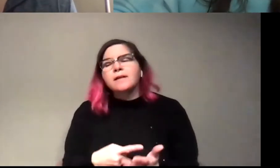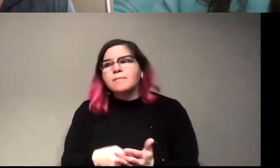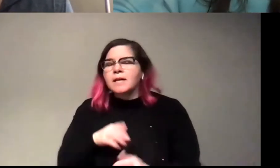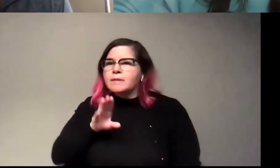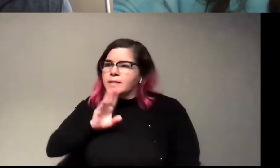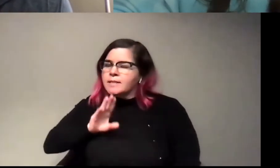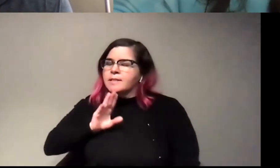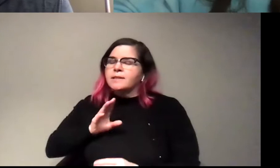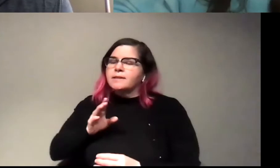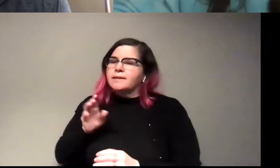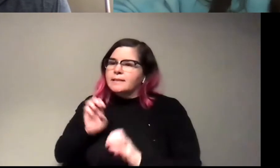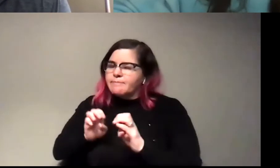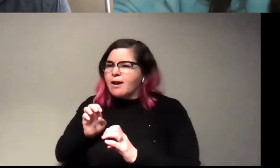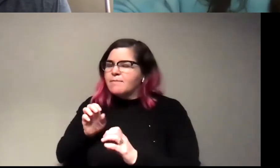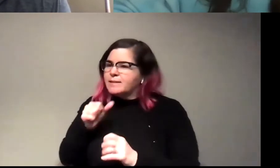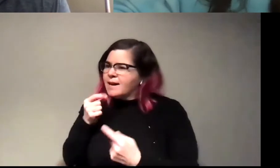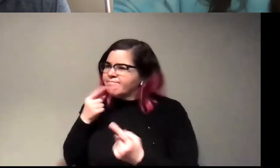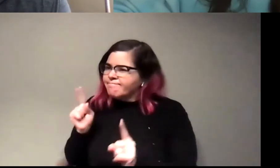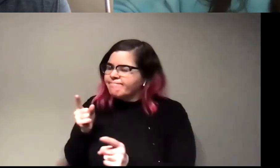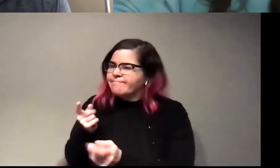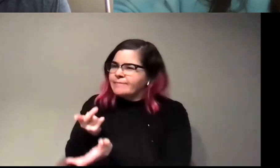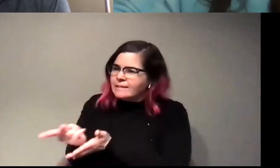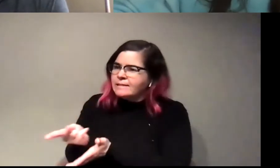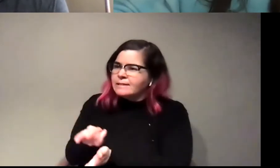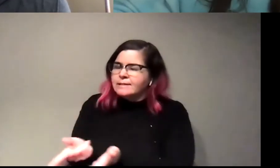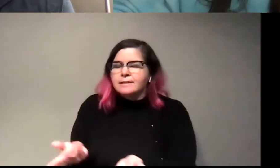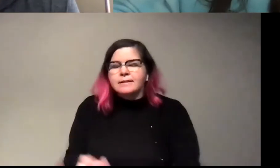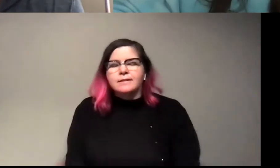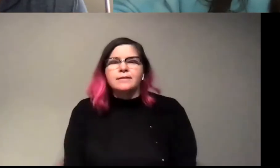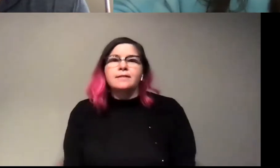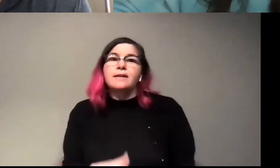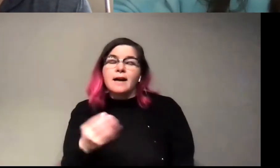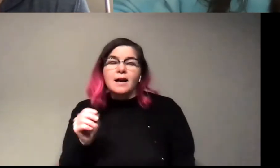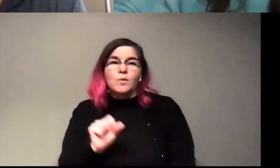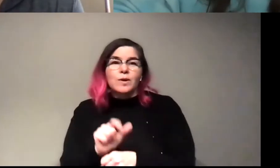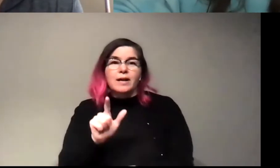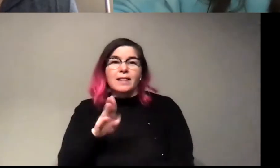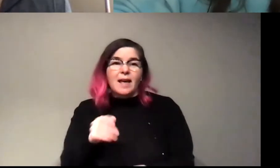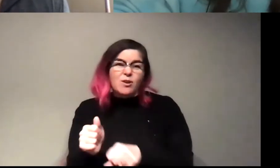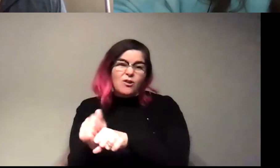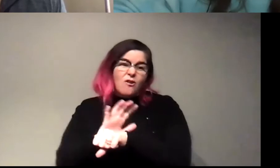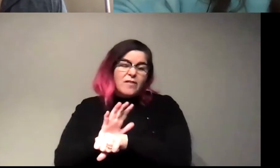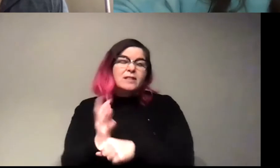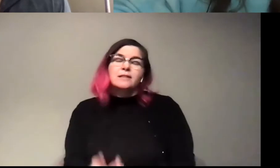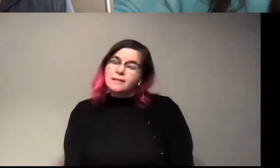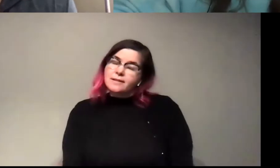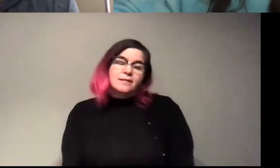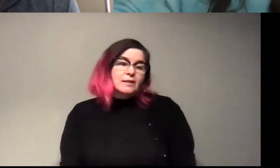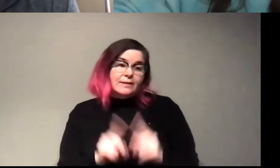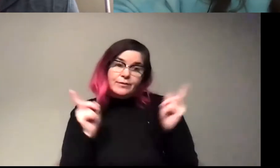experiments don't go the way you want and, uh, you know, and especially working in the lab with COVID has been a different, you know,